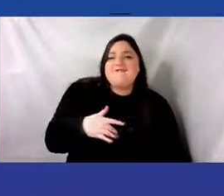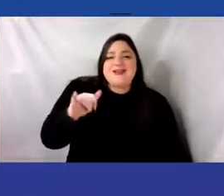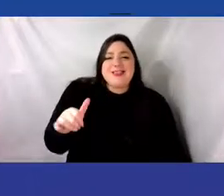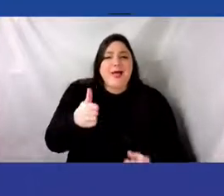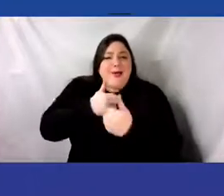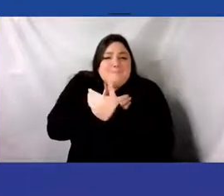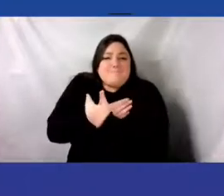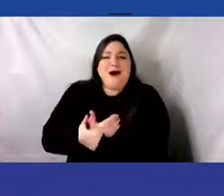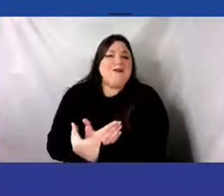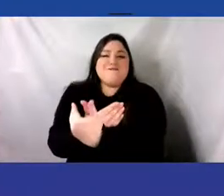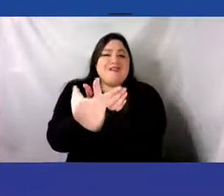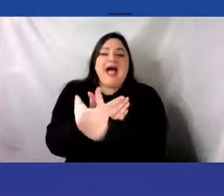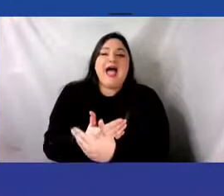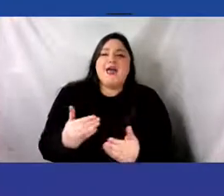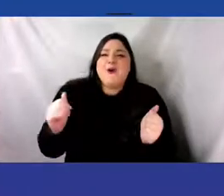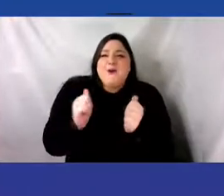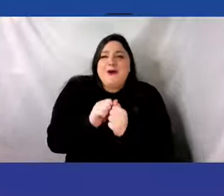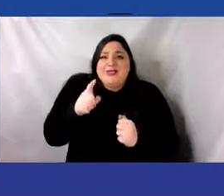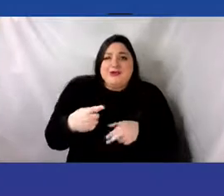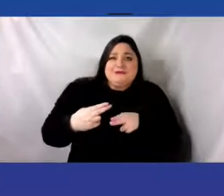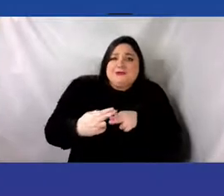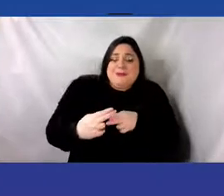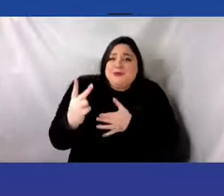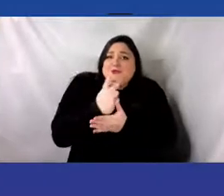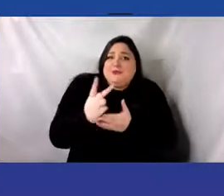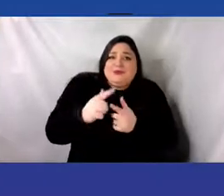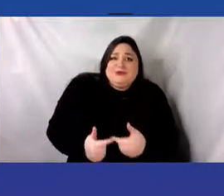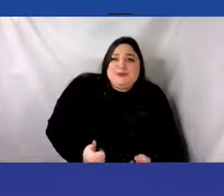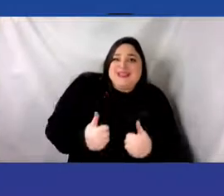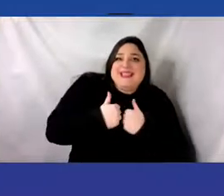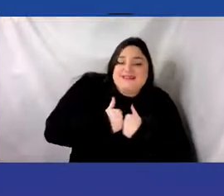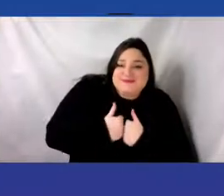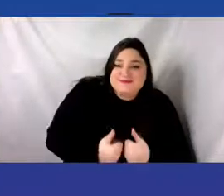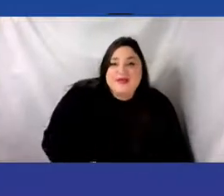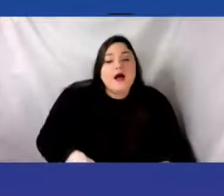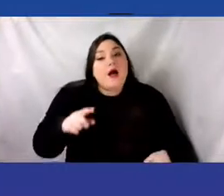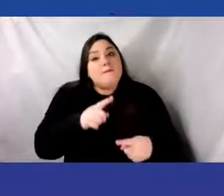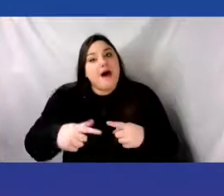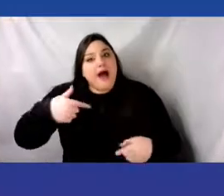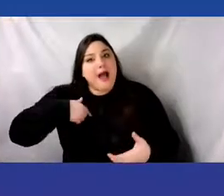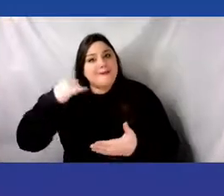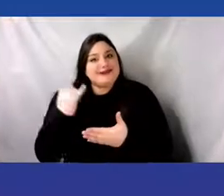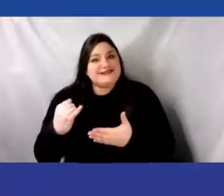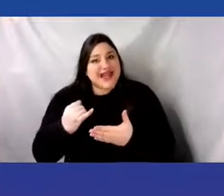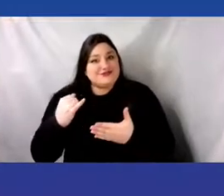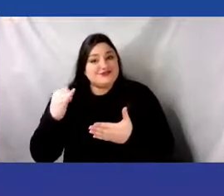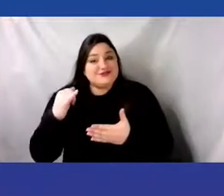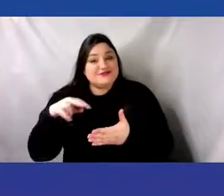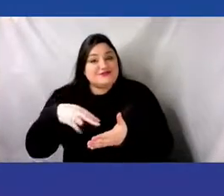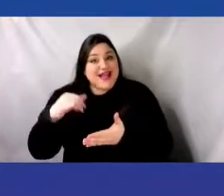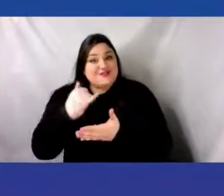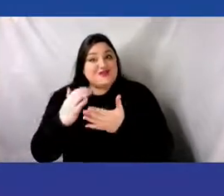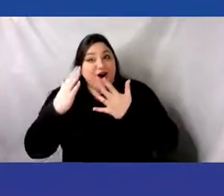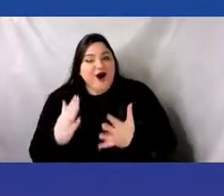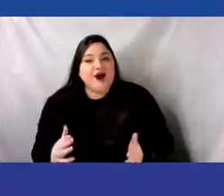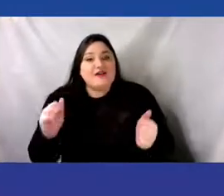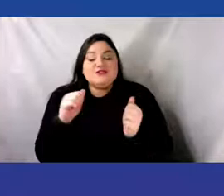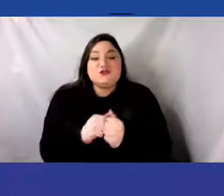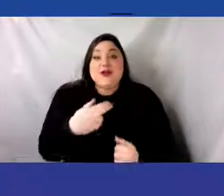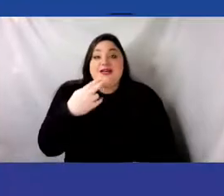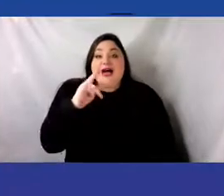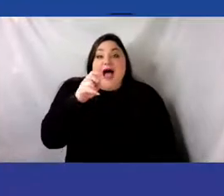with just weeks to live. As a dance artist with widespread hypermobility prone to frequent muscle